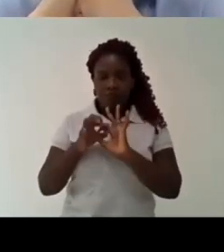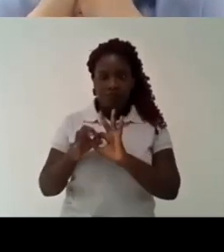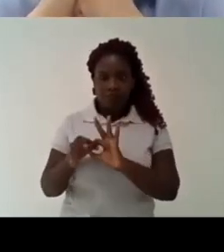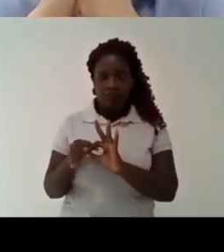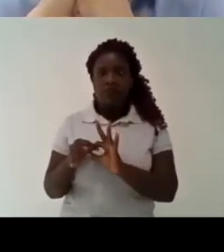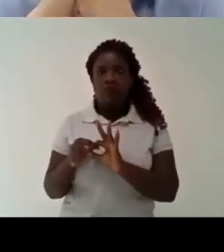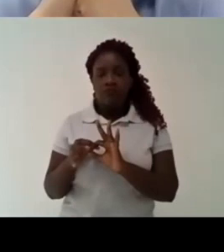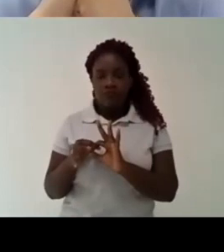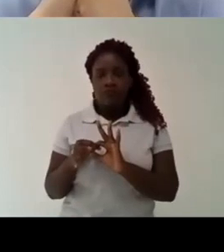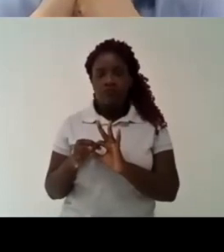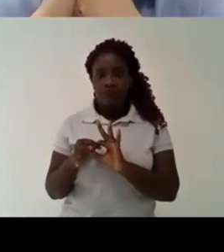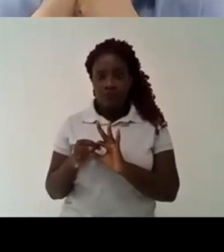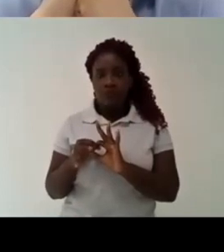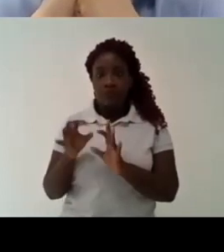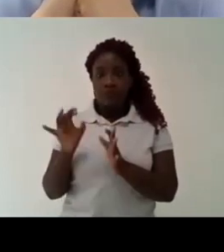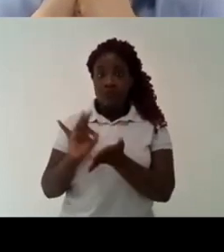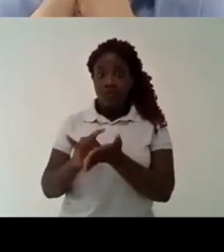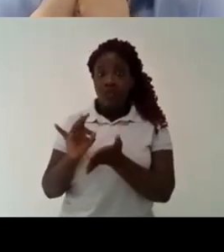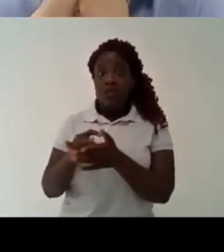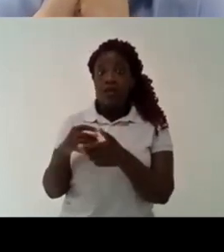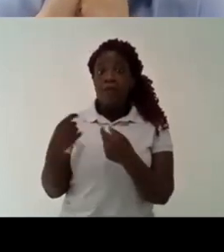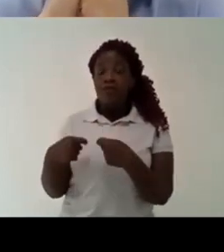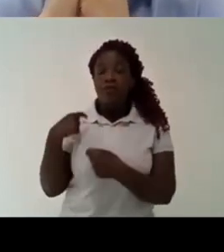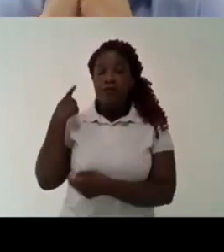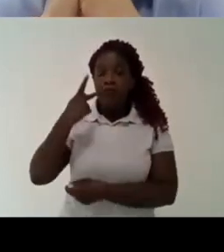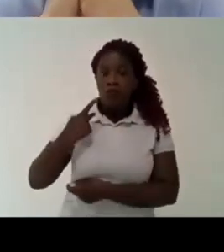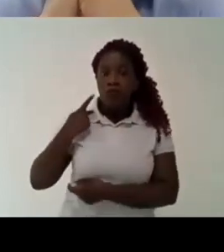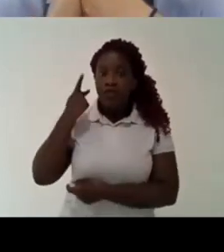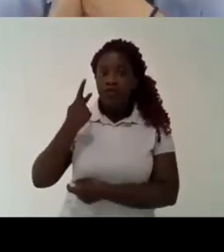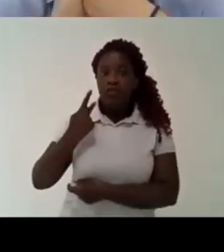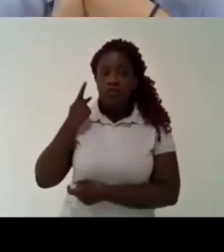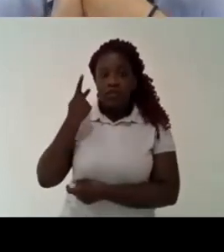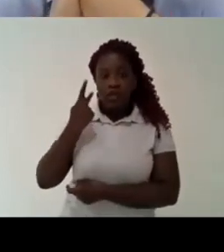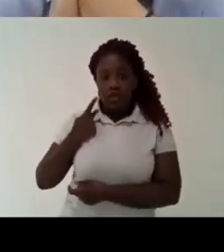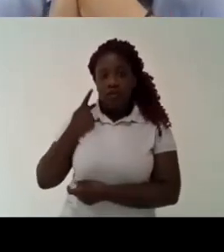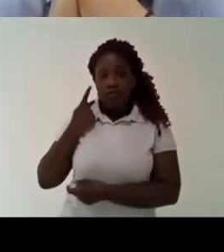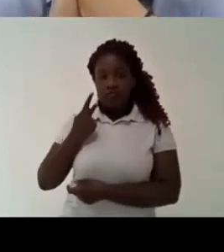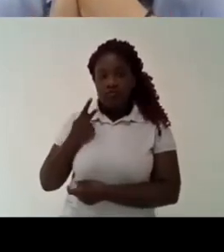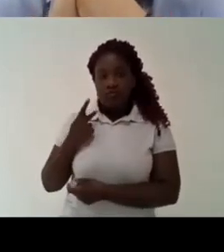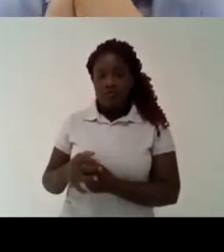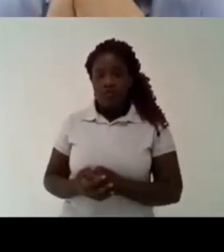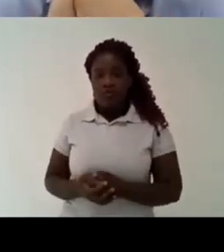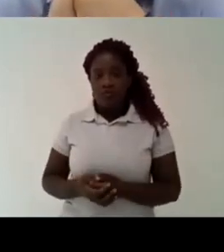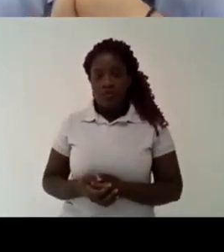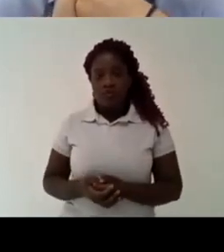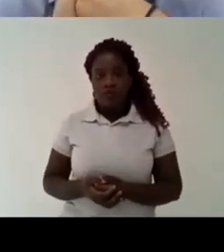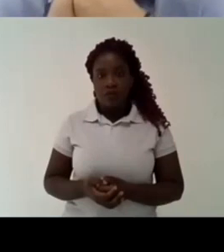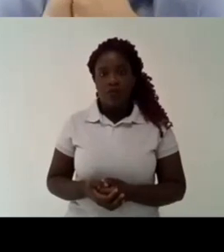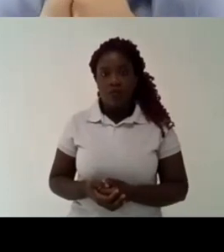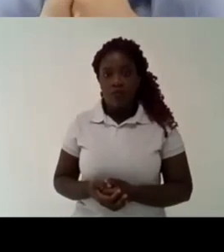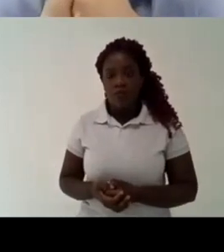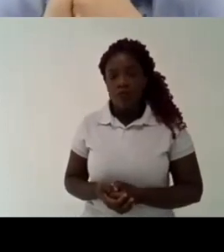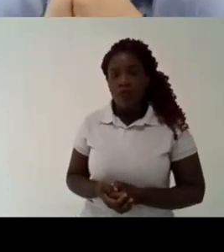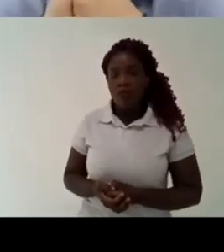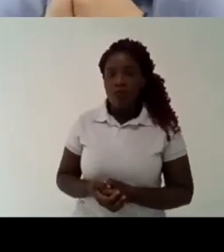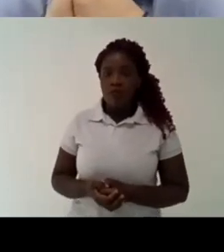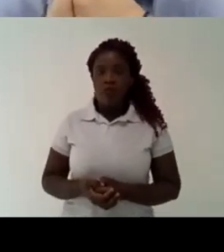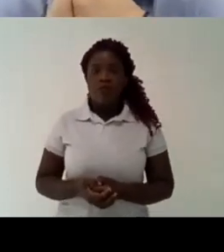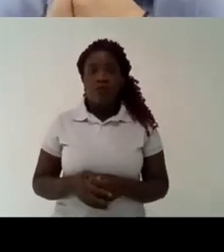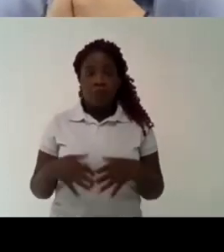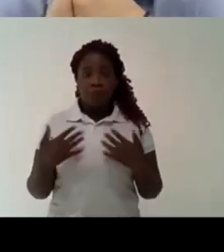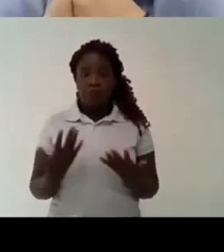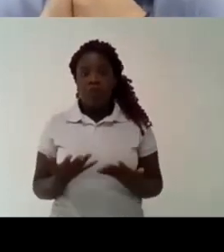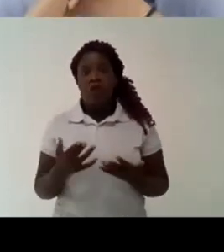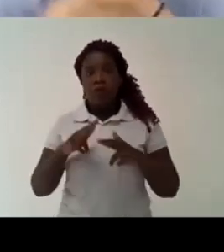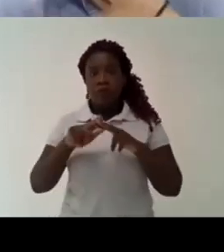and uh this plan is specifically for post-graduate students and deals uh the initiative is to